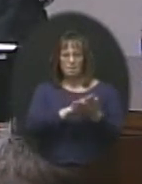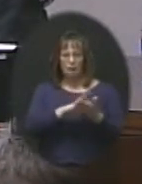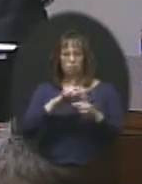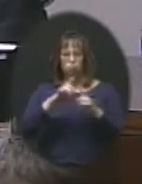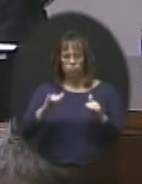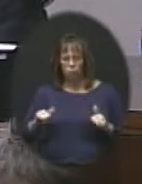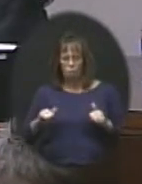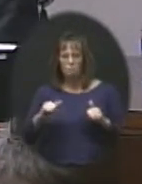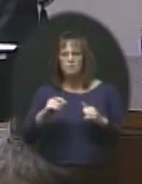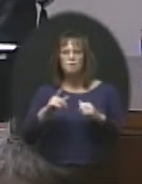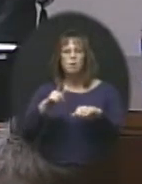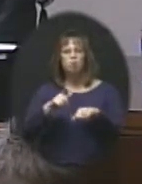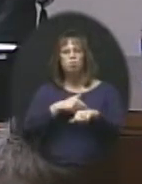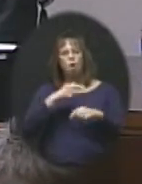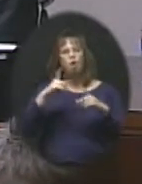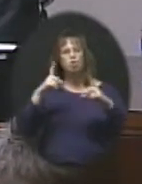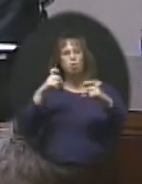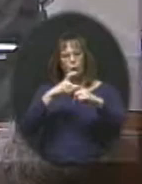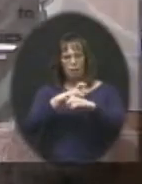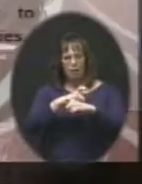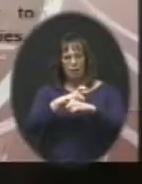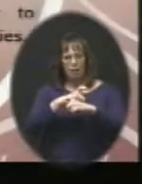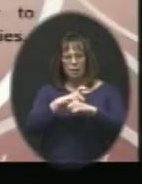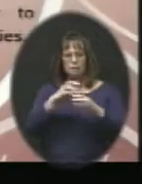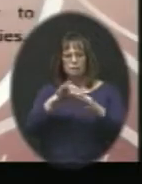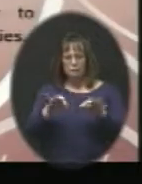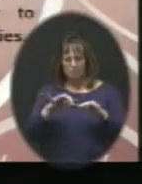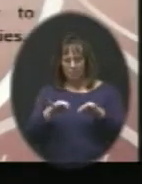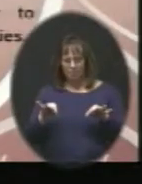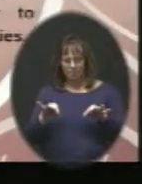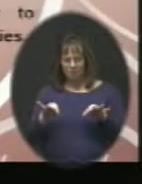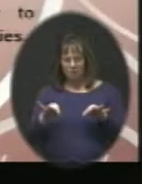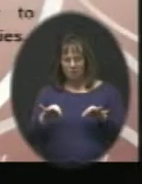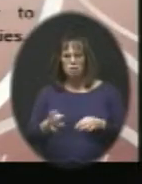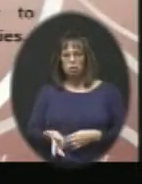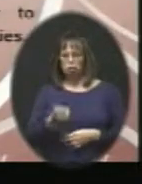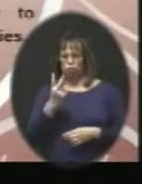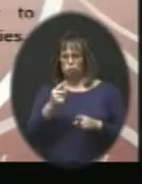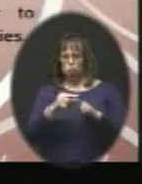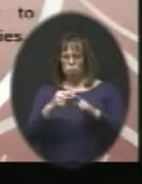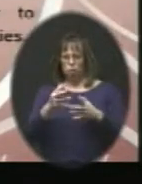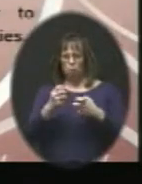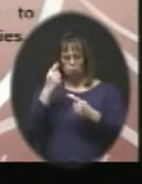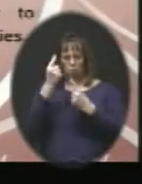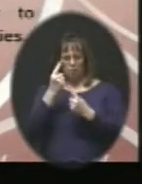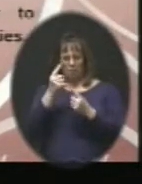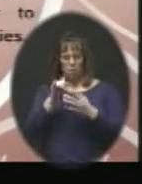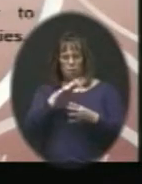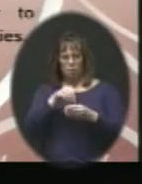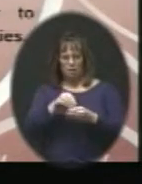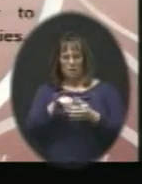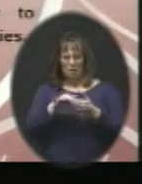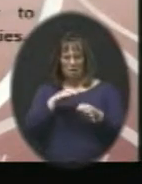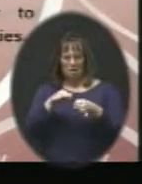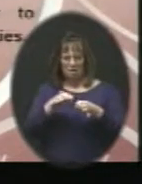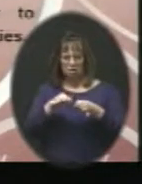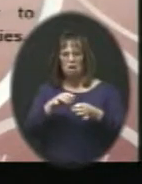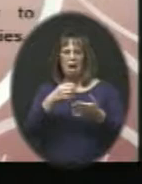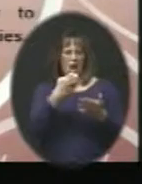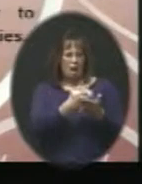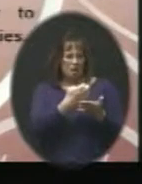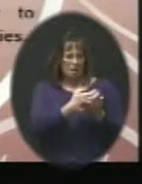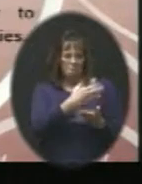forth. Very long, complicated statement there. Really there's two words I want you to think about in that definition and that's economical